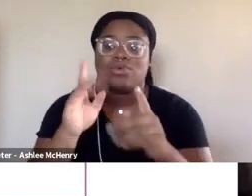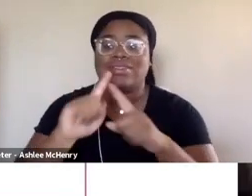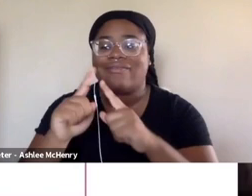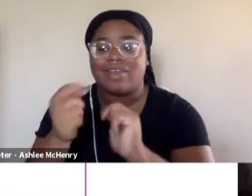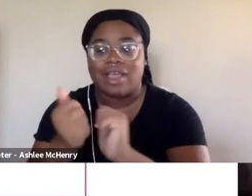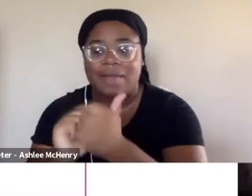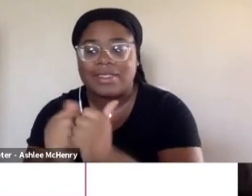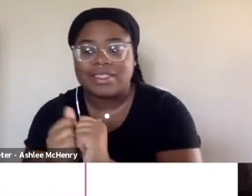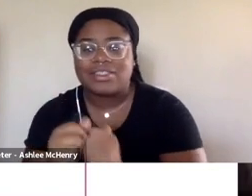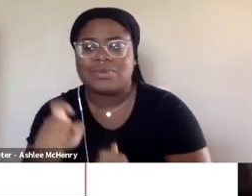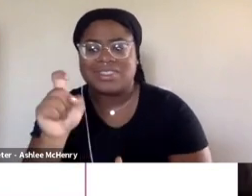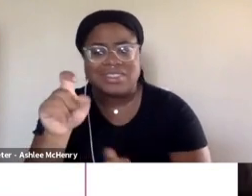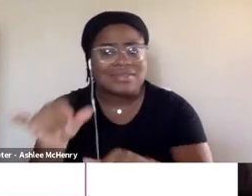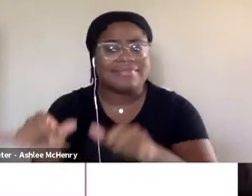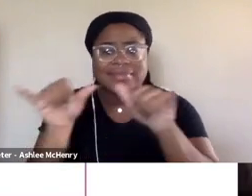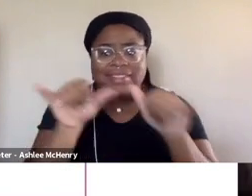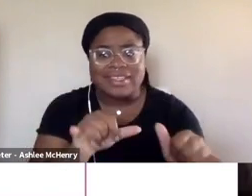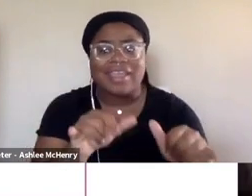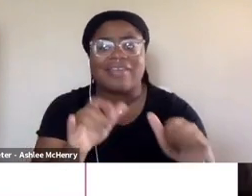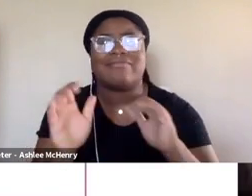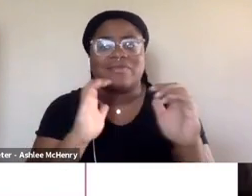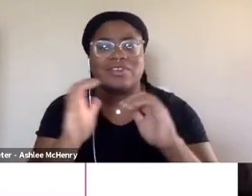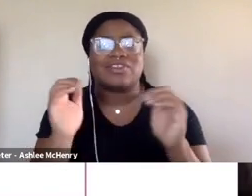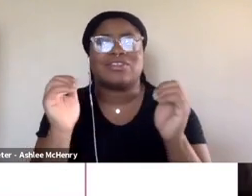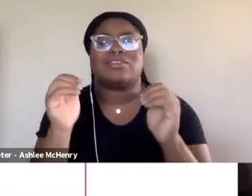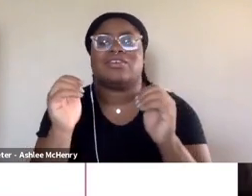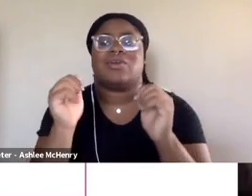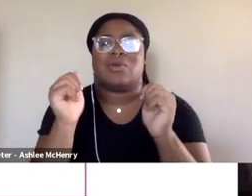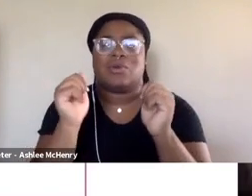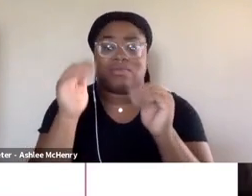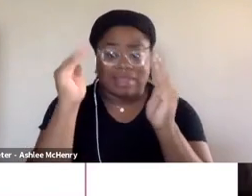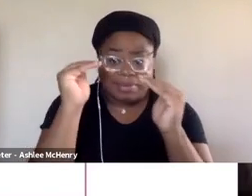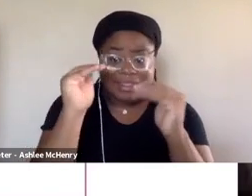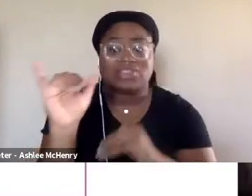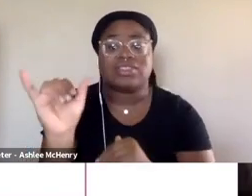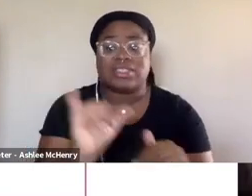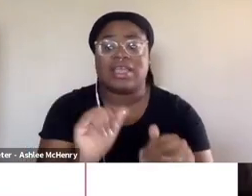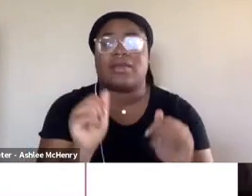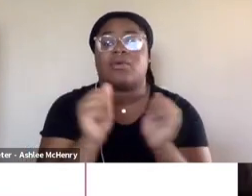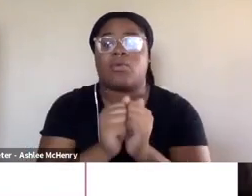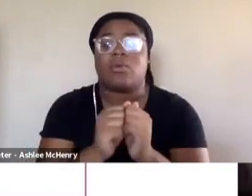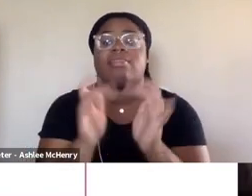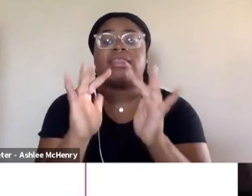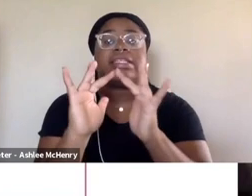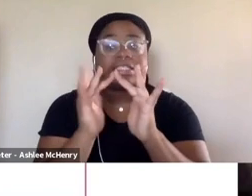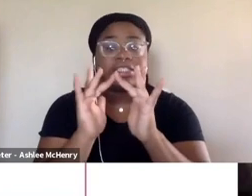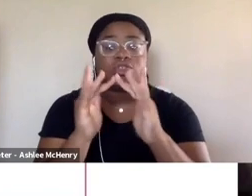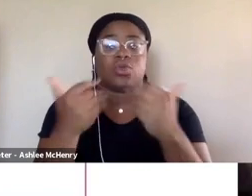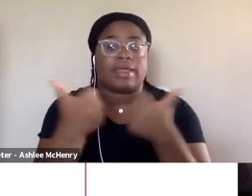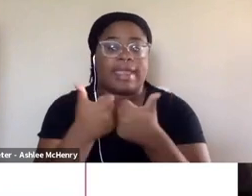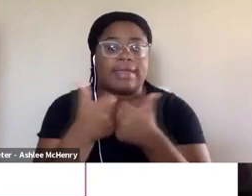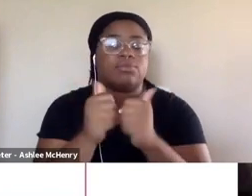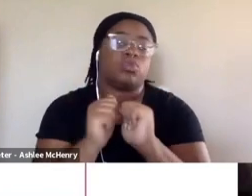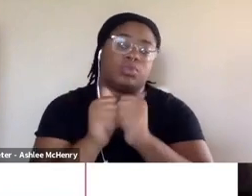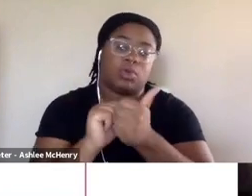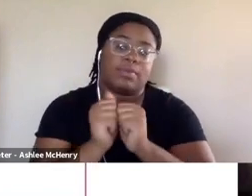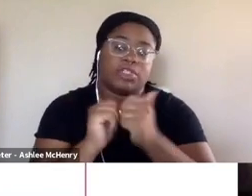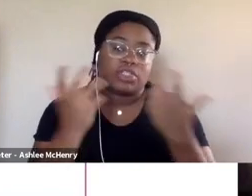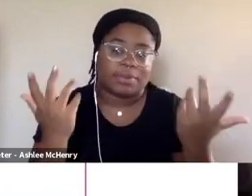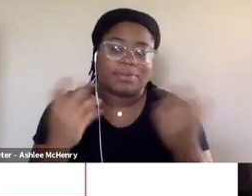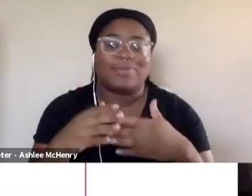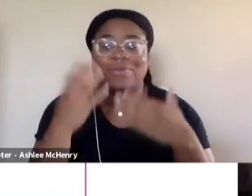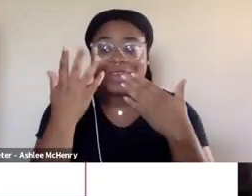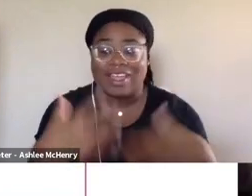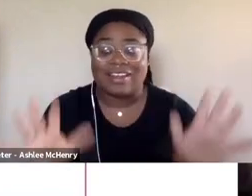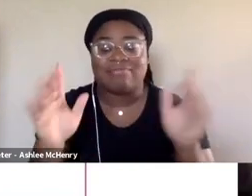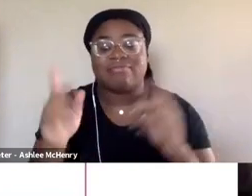we need to have the same conversations and the same types of expectations with digital sportsmanship. So I will end it here. I